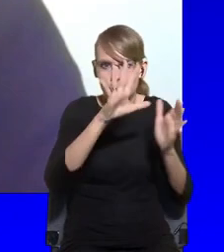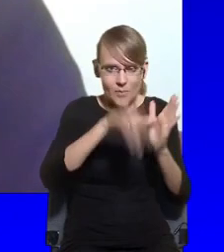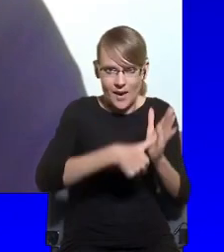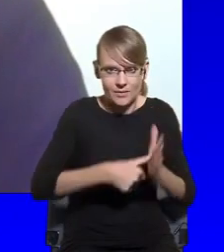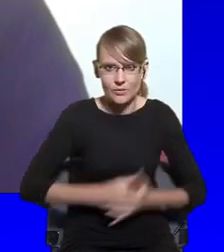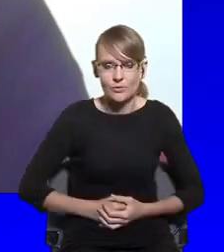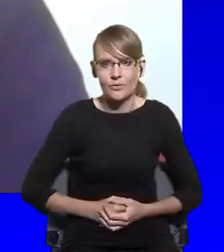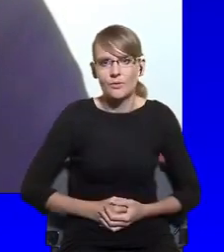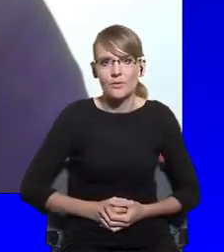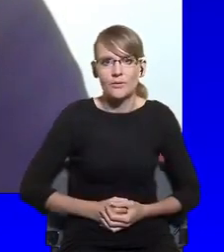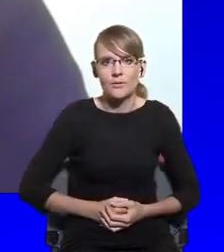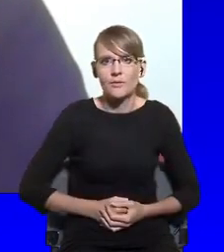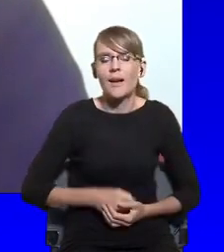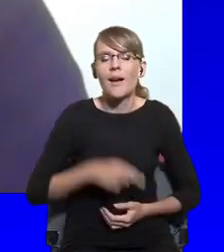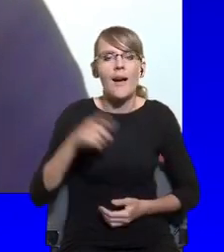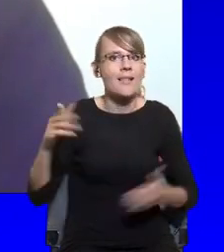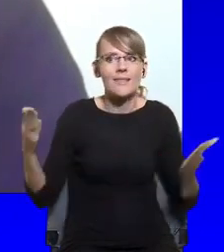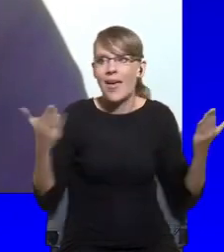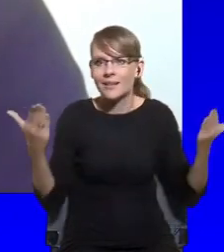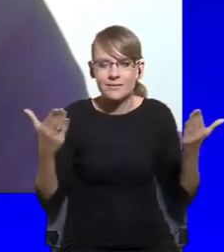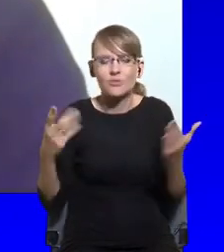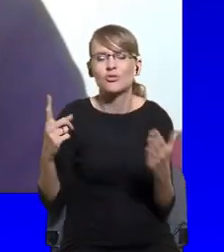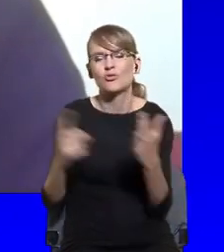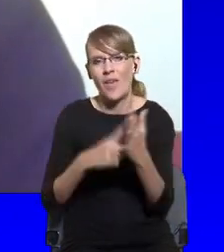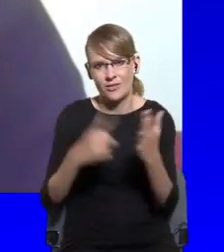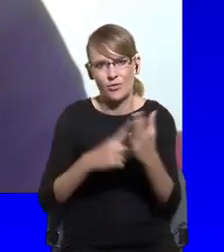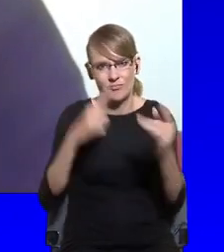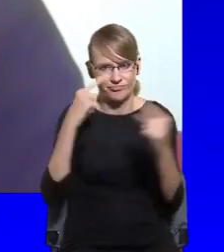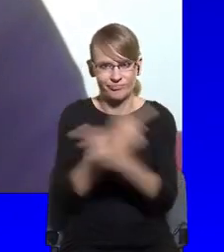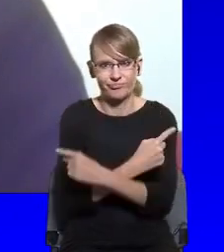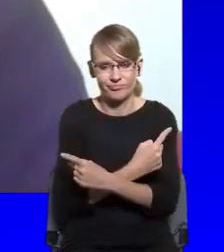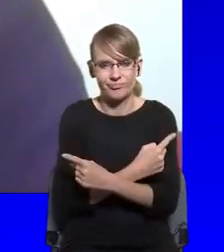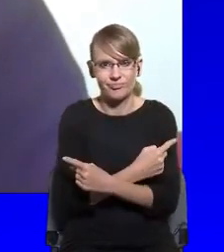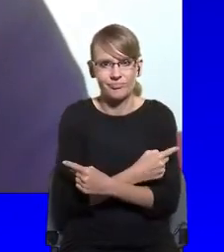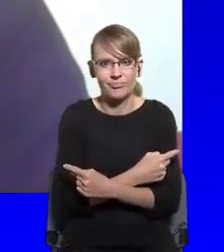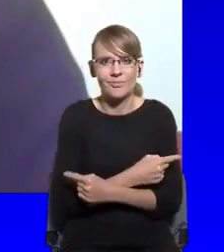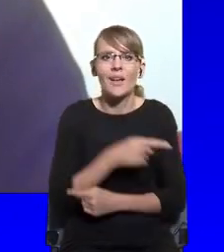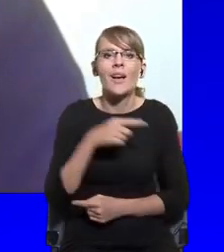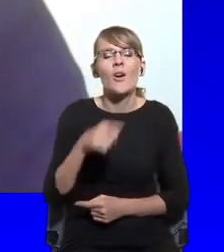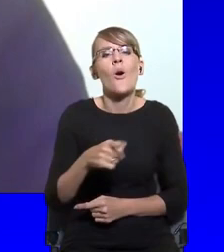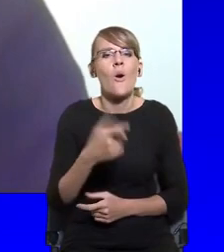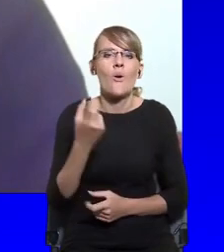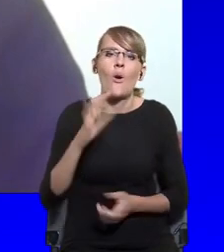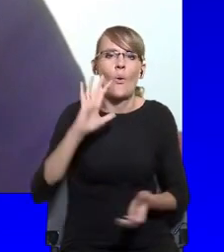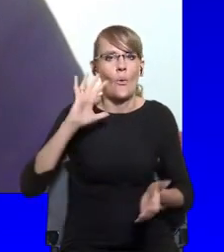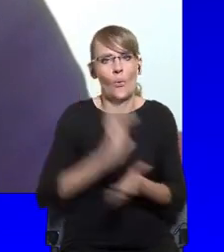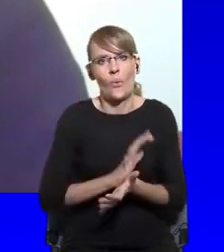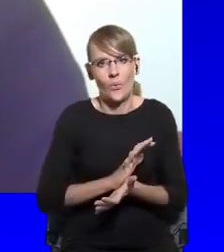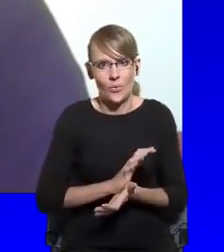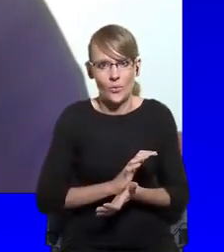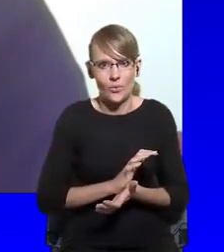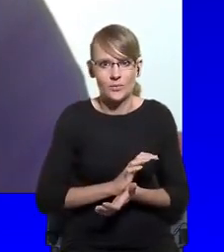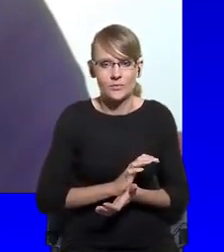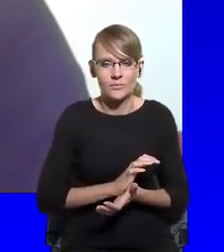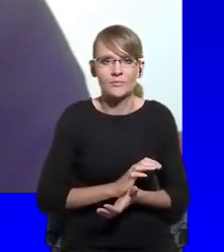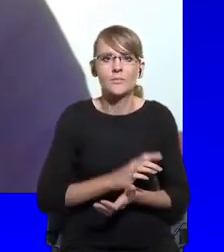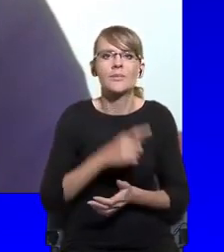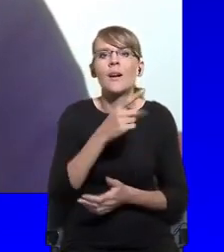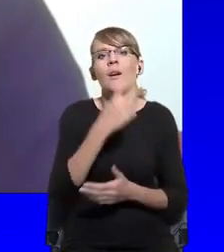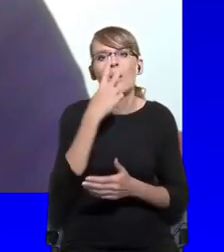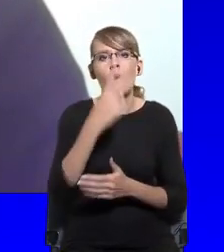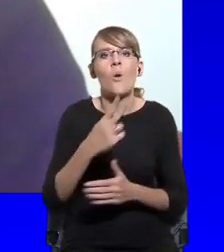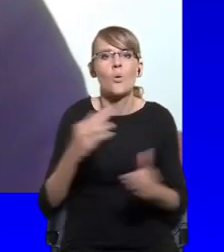For one thing, the immediate short-circuiting between a particular social position